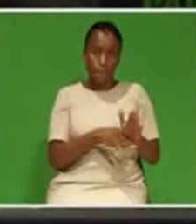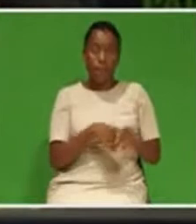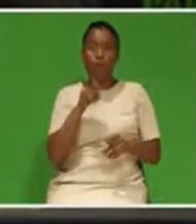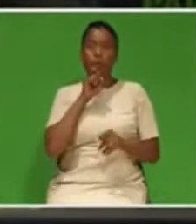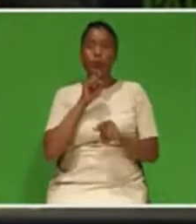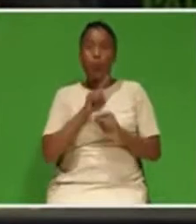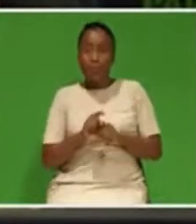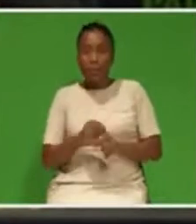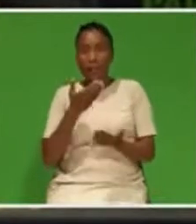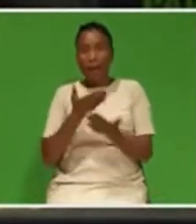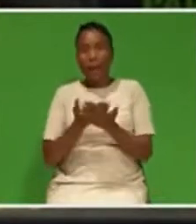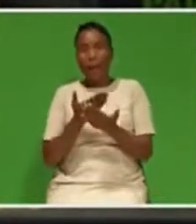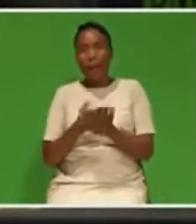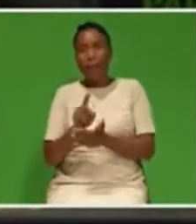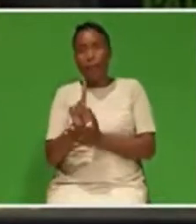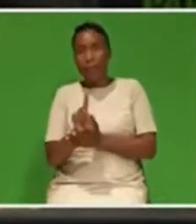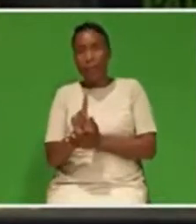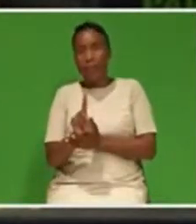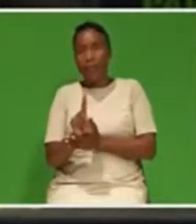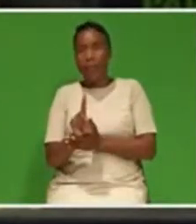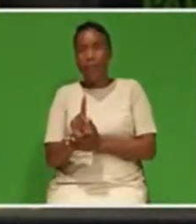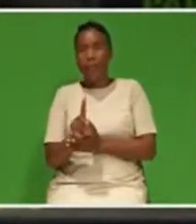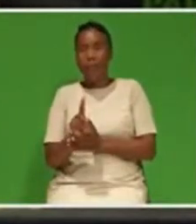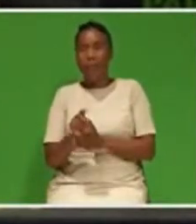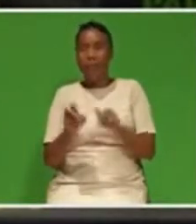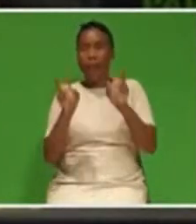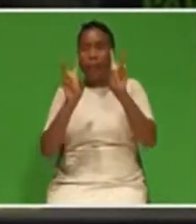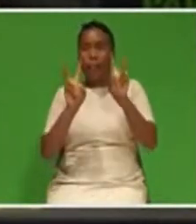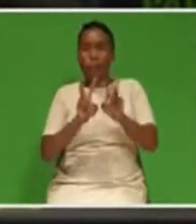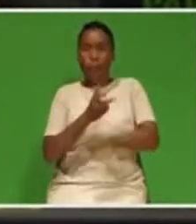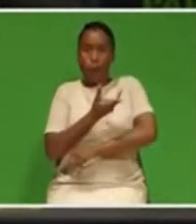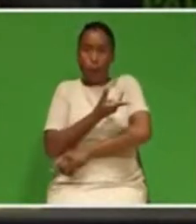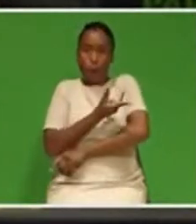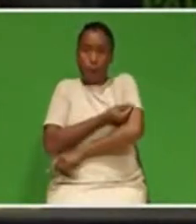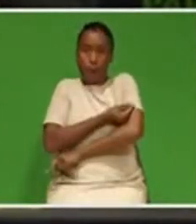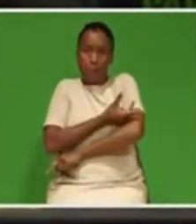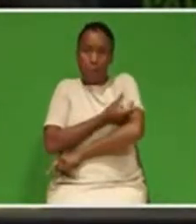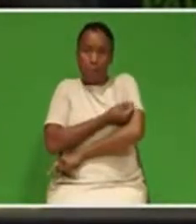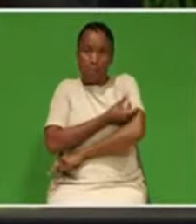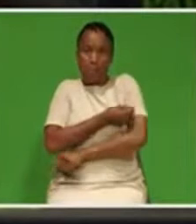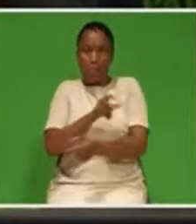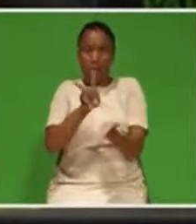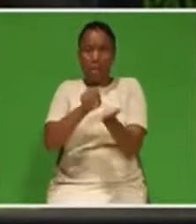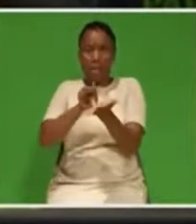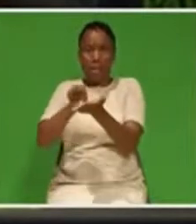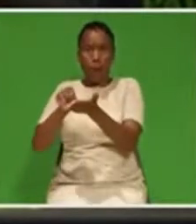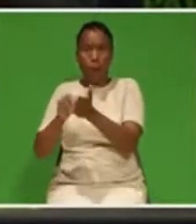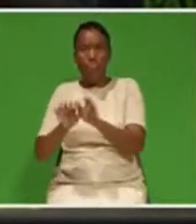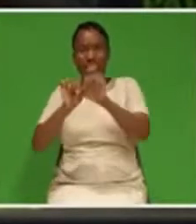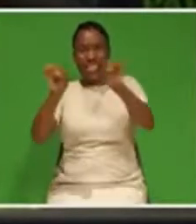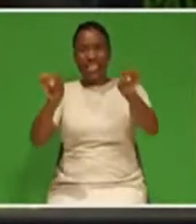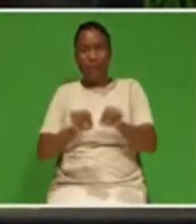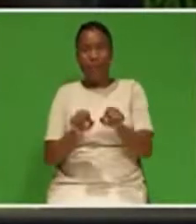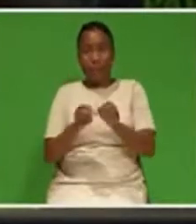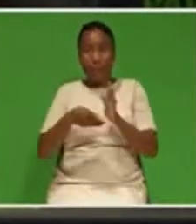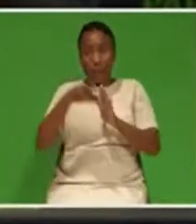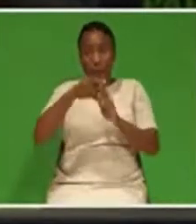electronic vaccination record system that we developed for COVID-19.